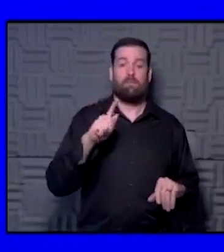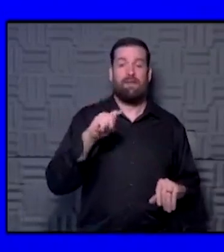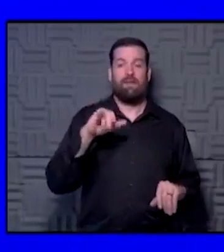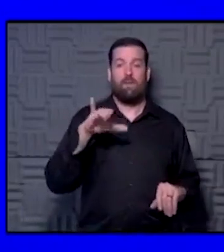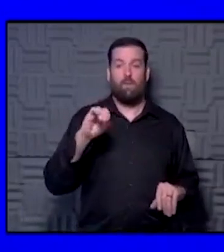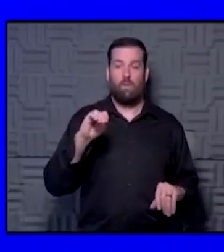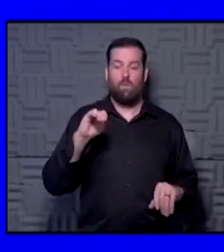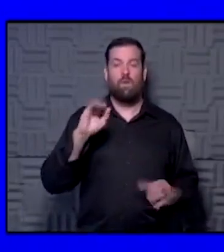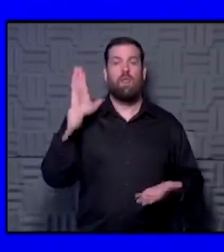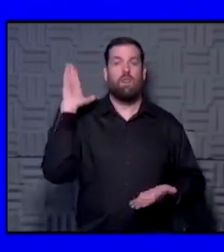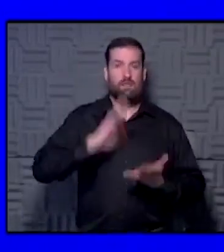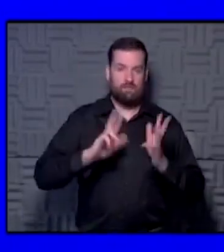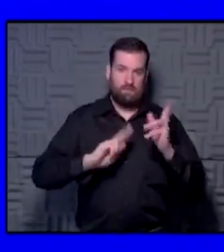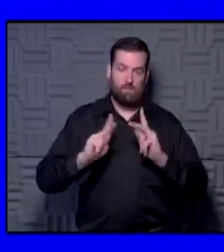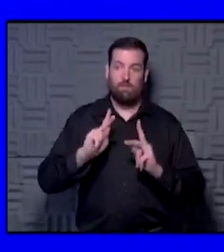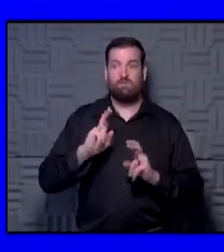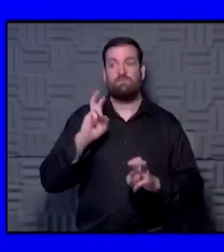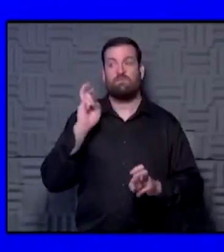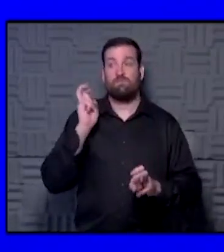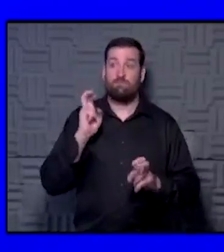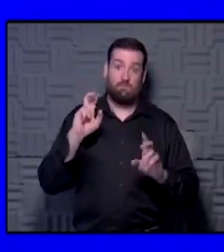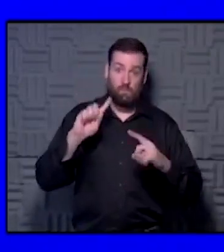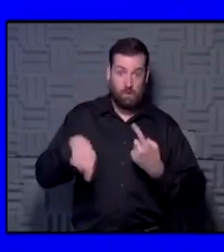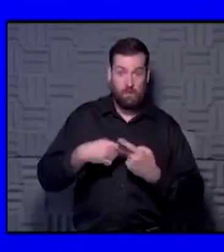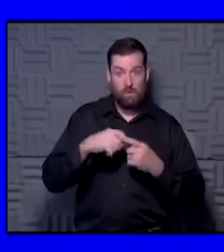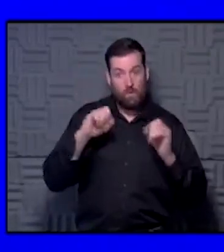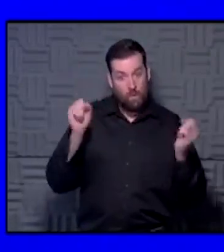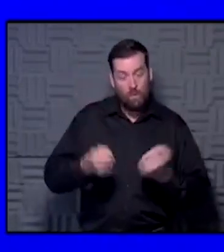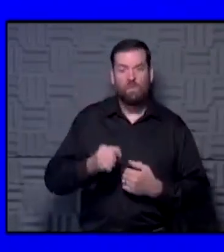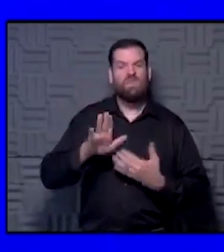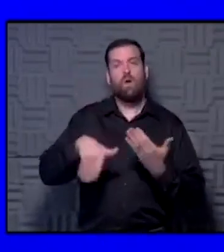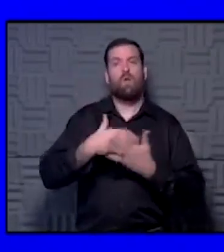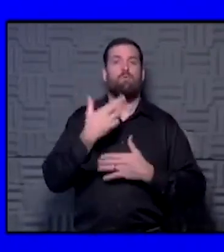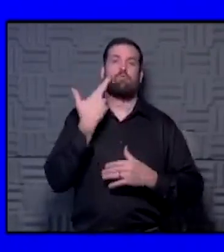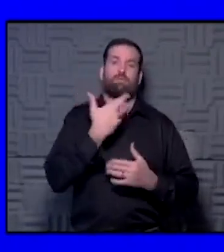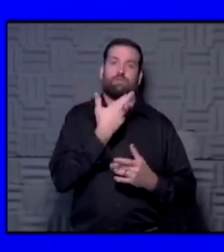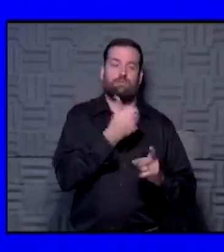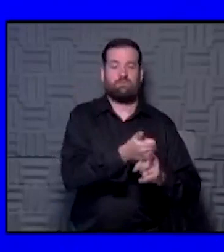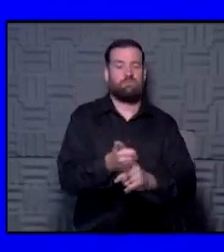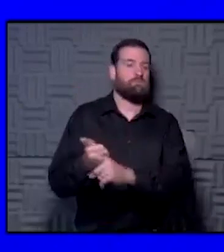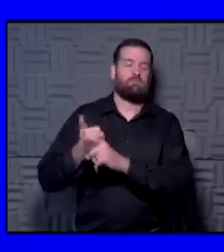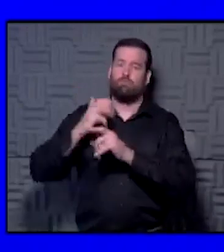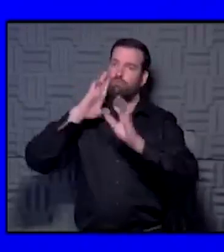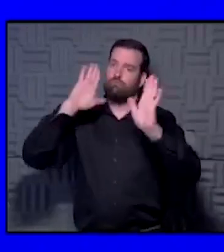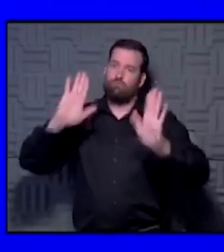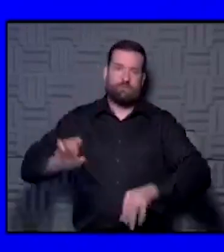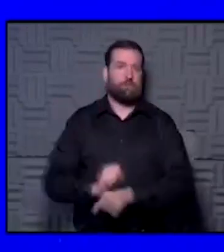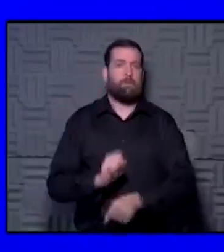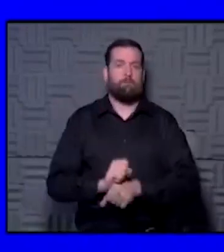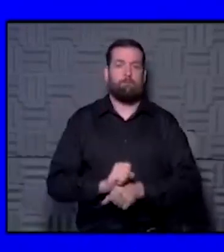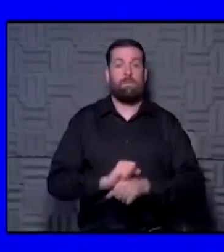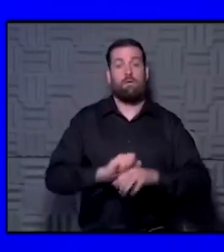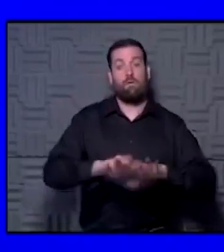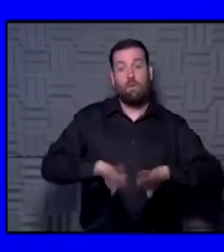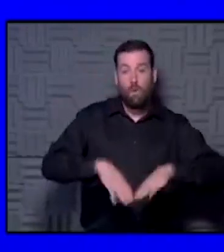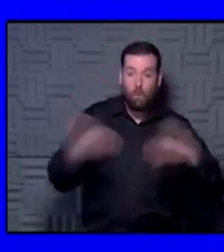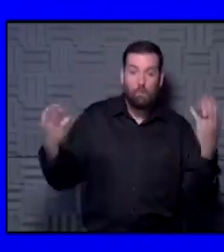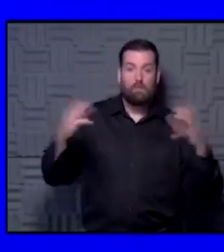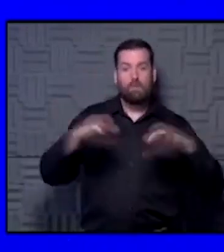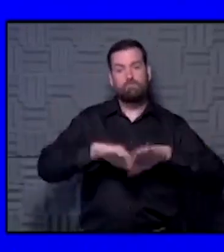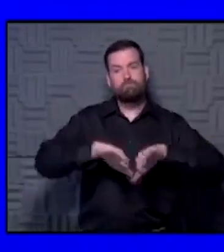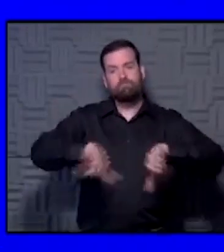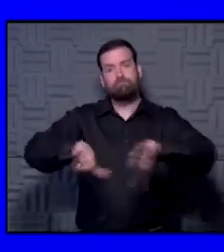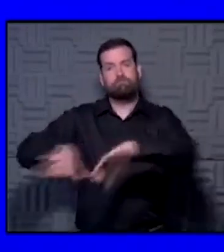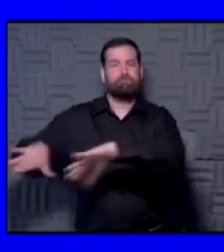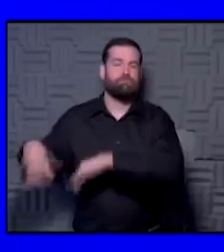dense. It's going to be harder to fill, especially in the colder weather. But all of these restaurants that have done a very good job of opening up and spreading out and